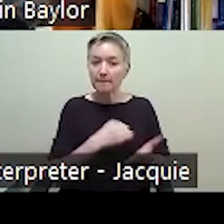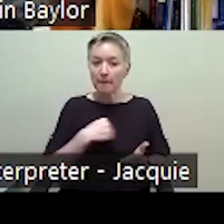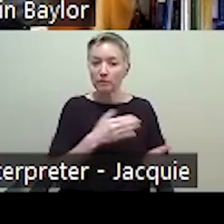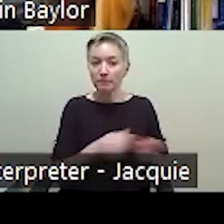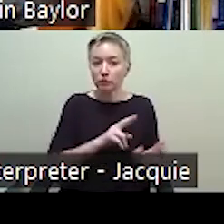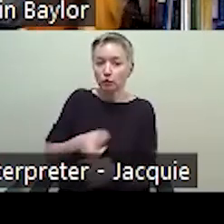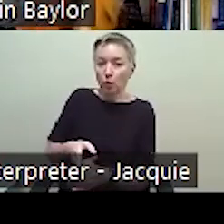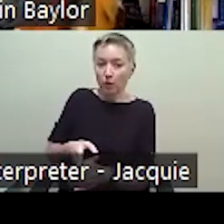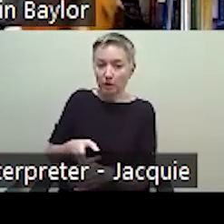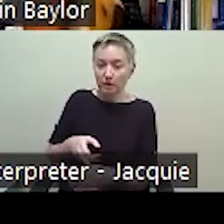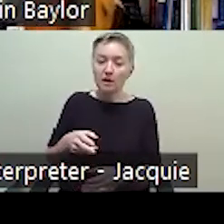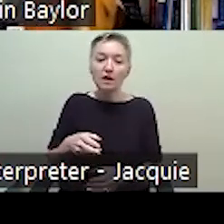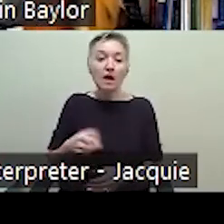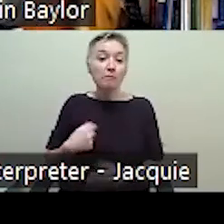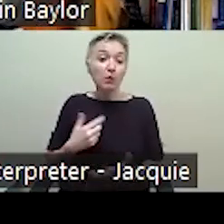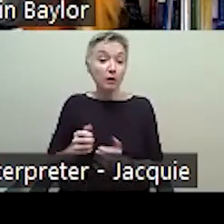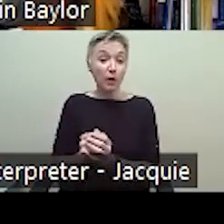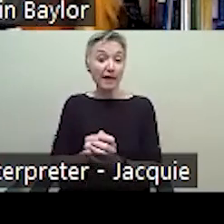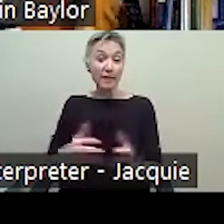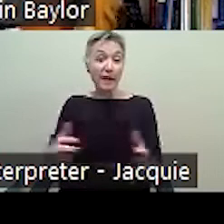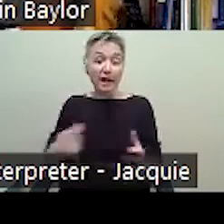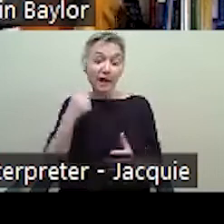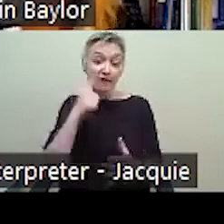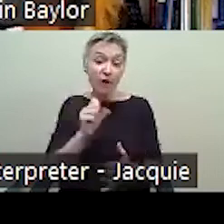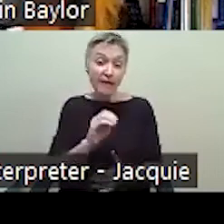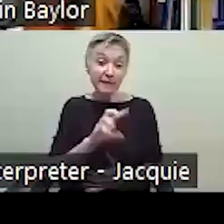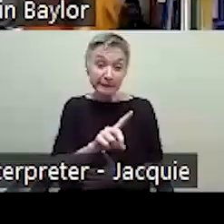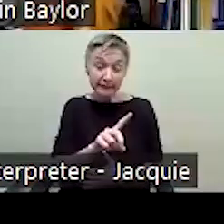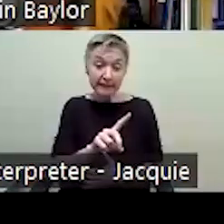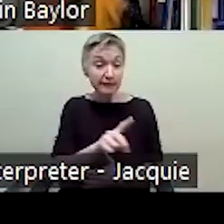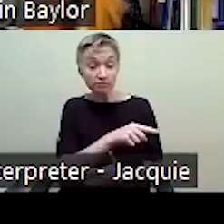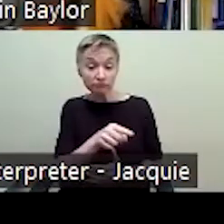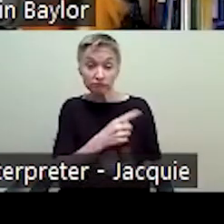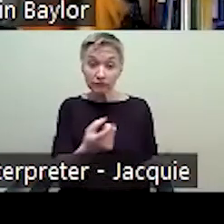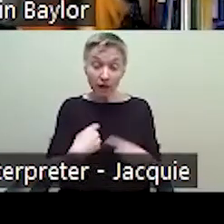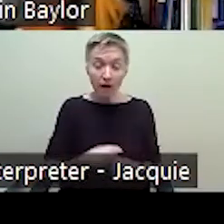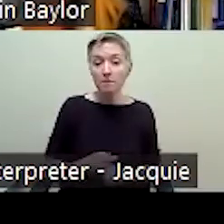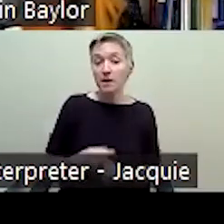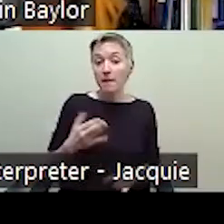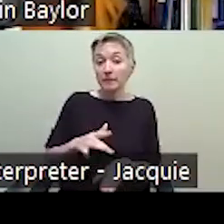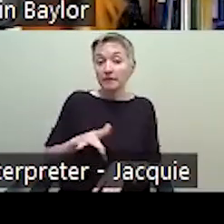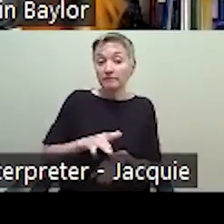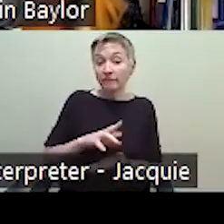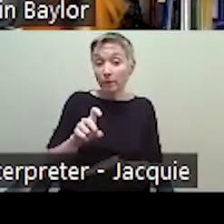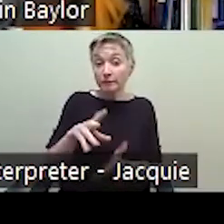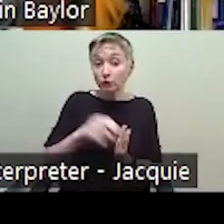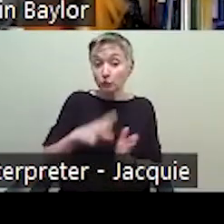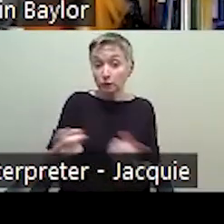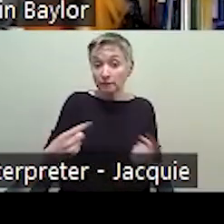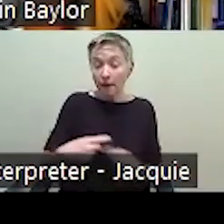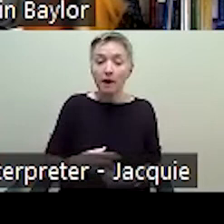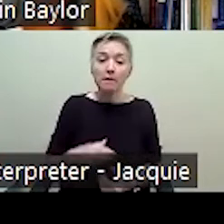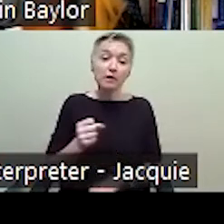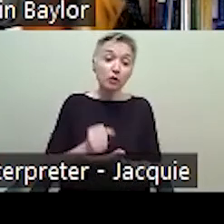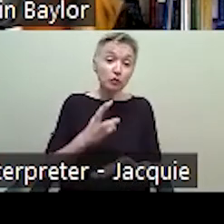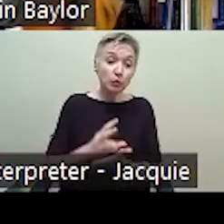extend this to our colleagues in the school of medicine. We'd like to have pharmacy students, um, social work